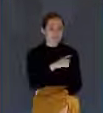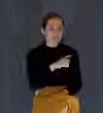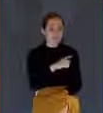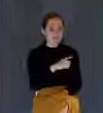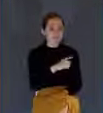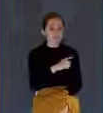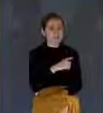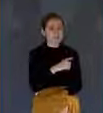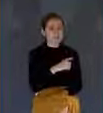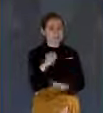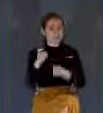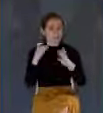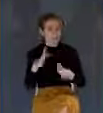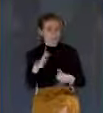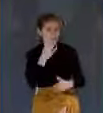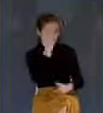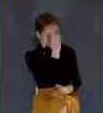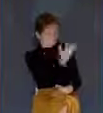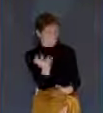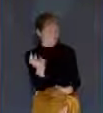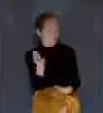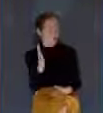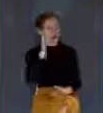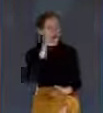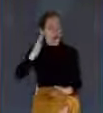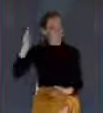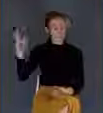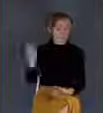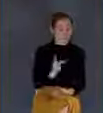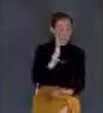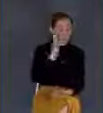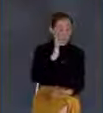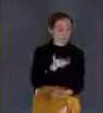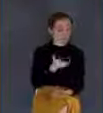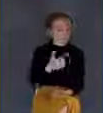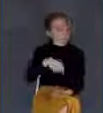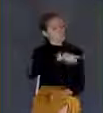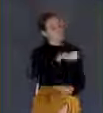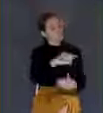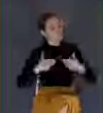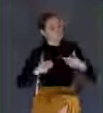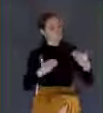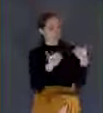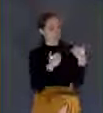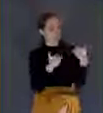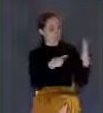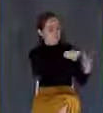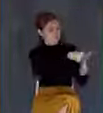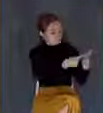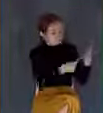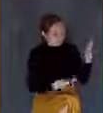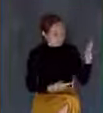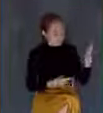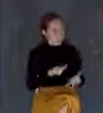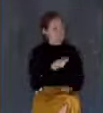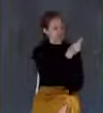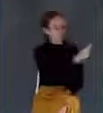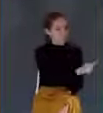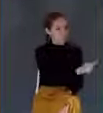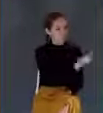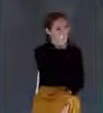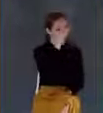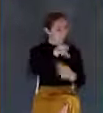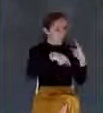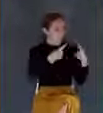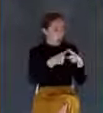He says, I'm coming back. You have your responsibilities. You don't know when I'm coming, but I'm coming. And